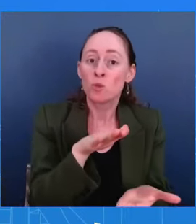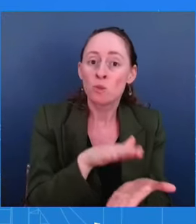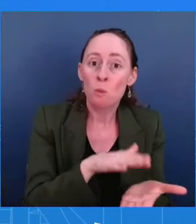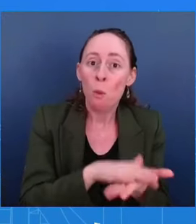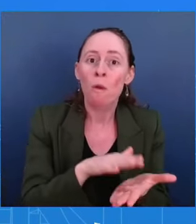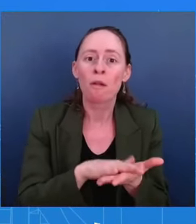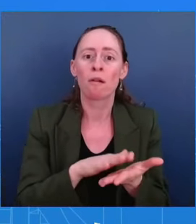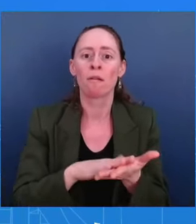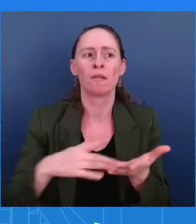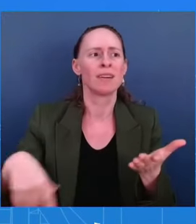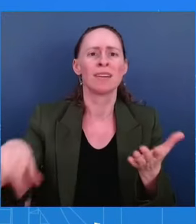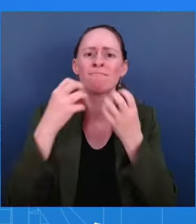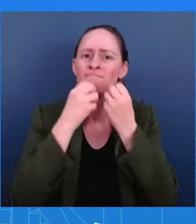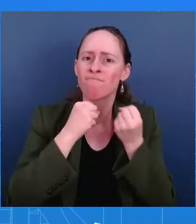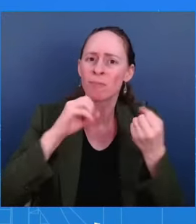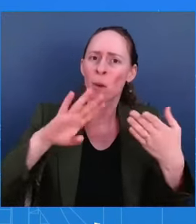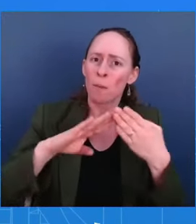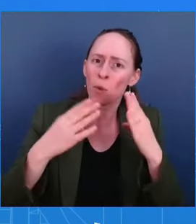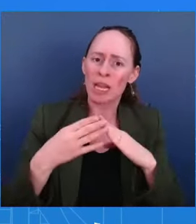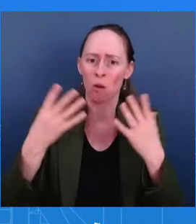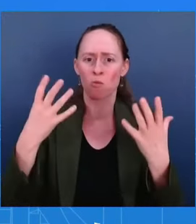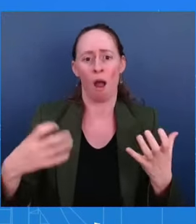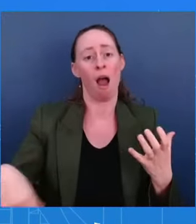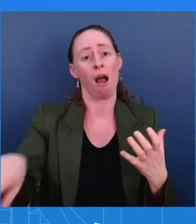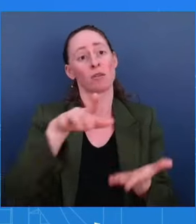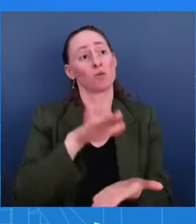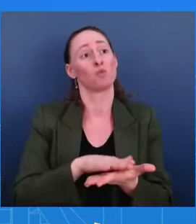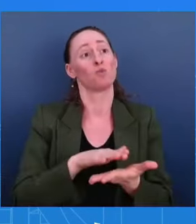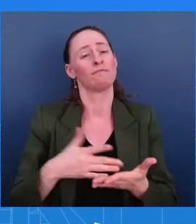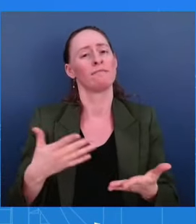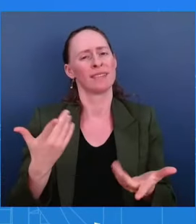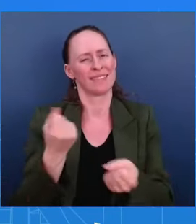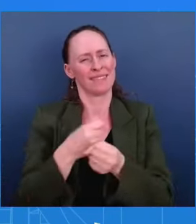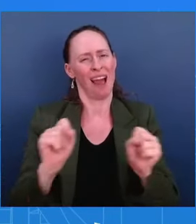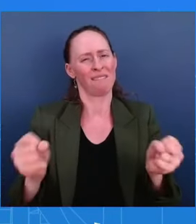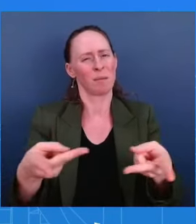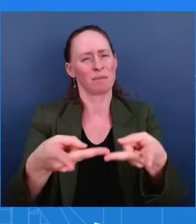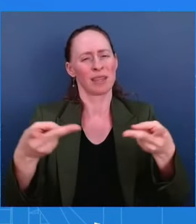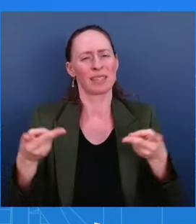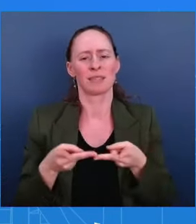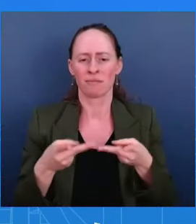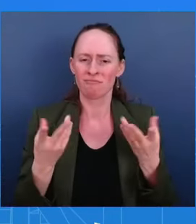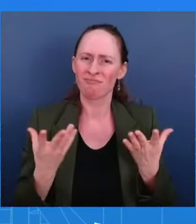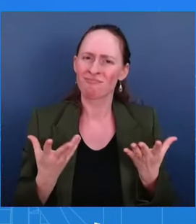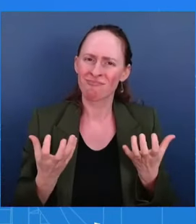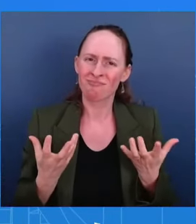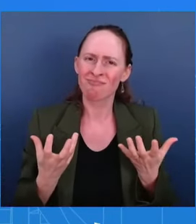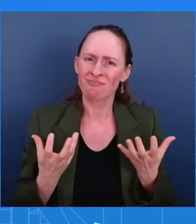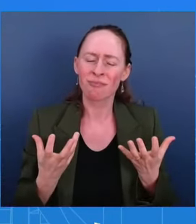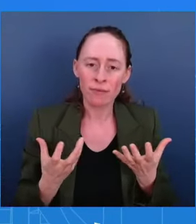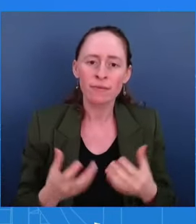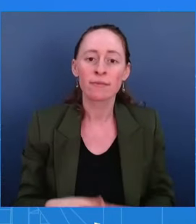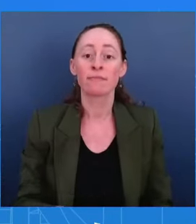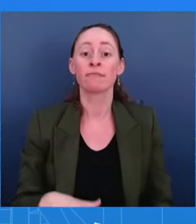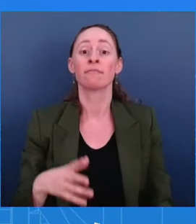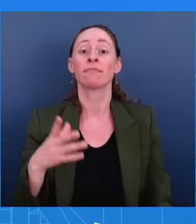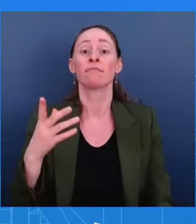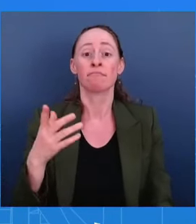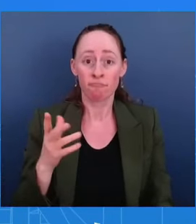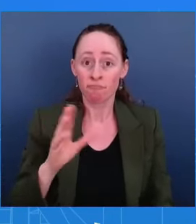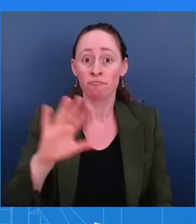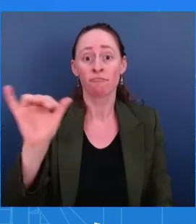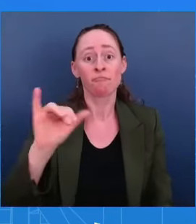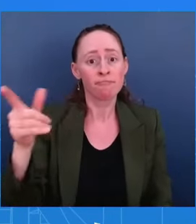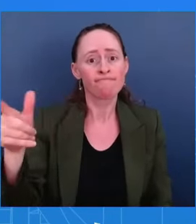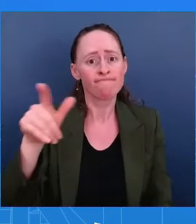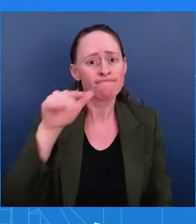be safe. We should be safe in our communities. And then he worked and reached across the eye when people said he could